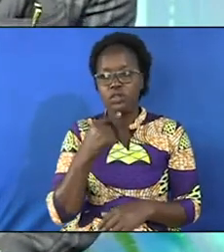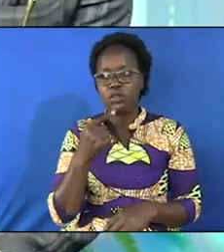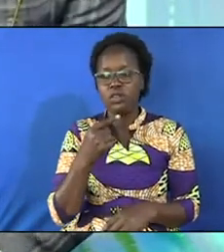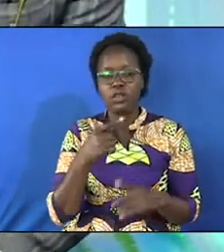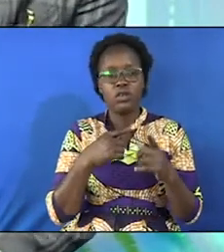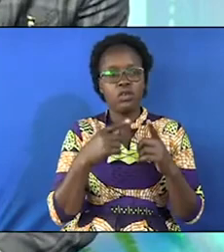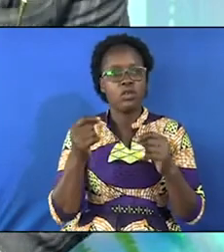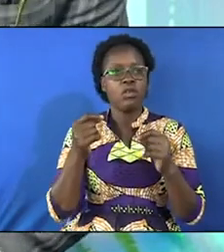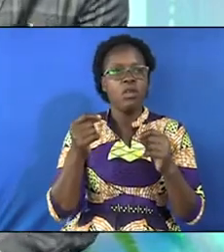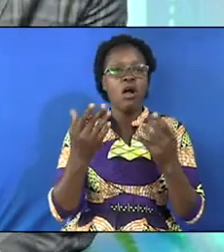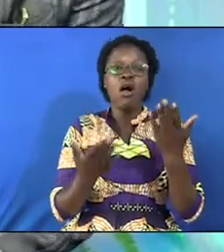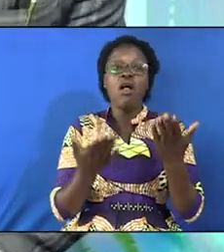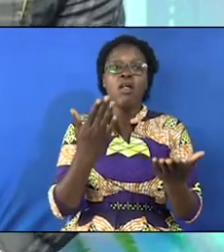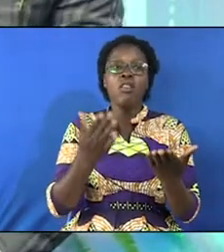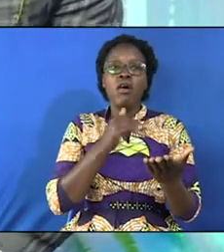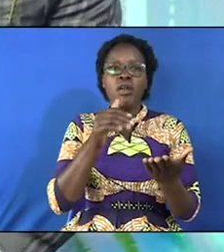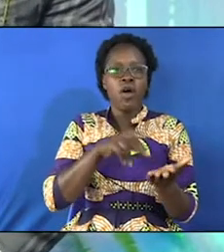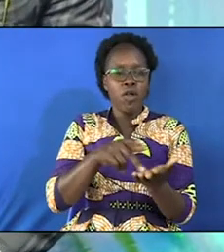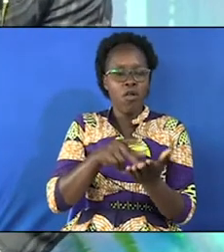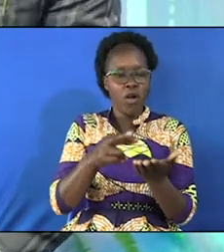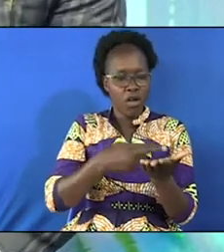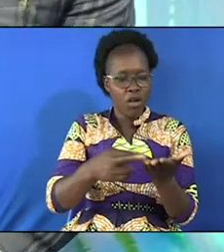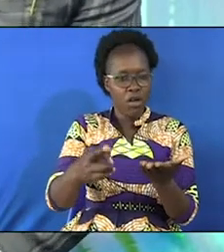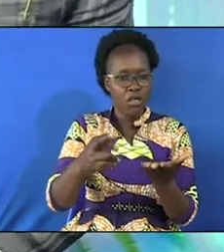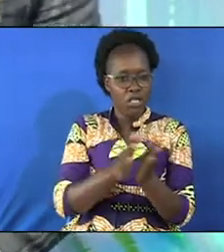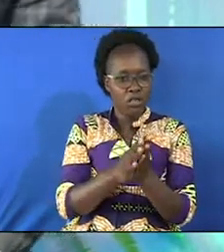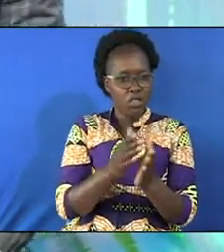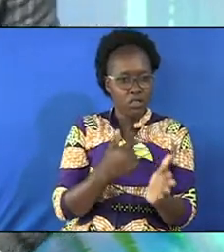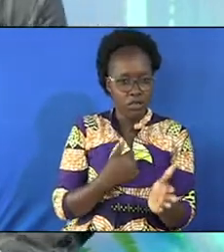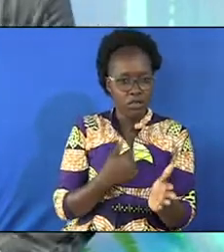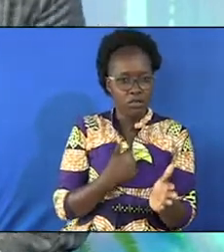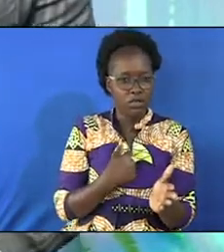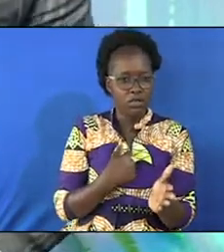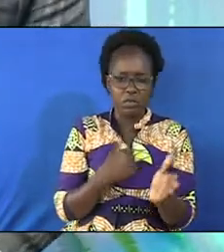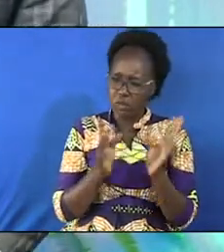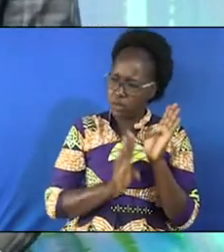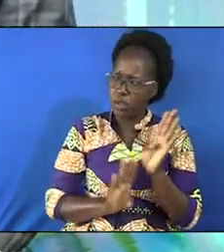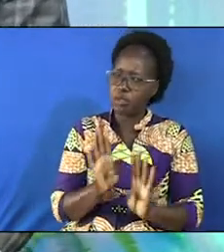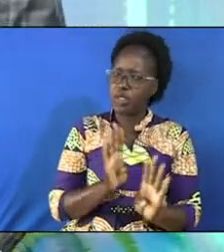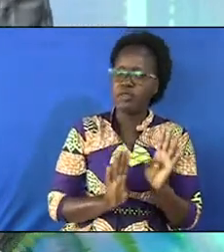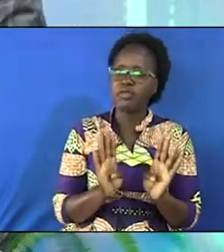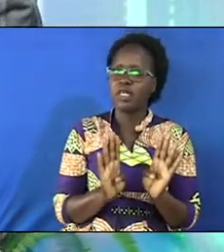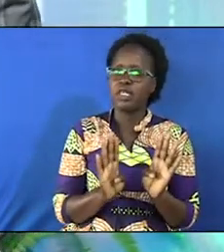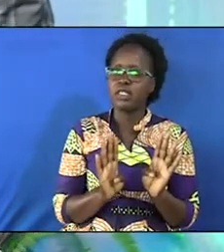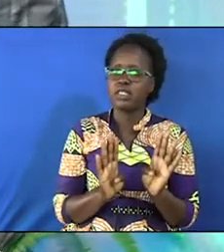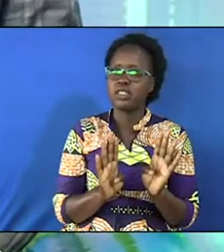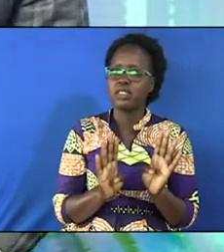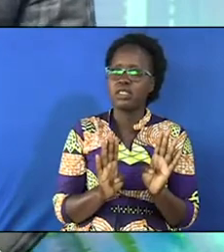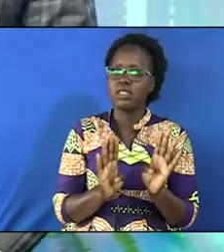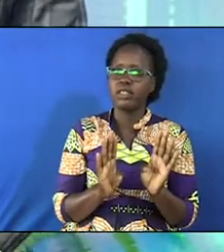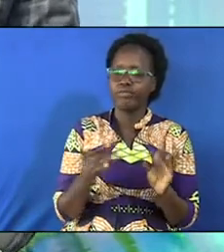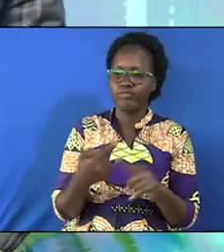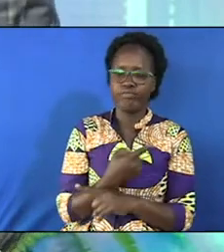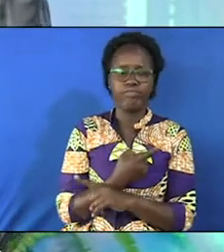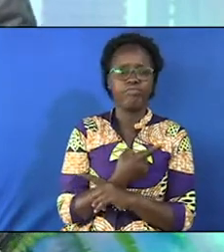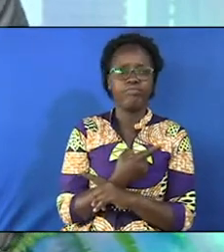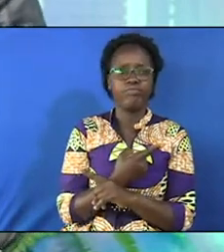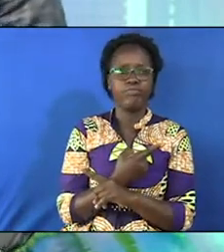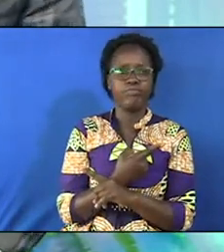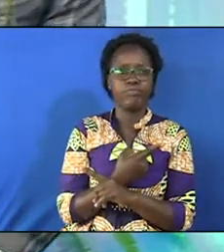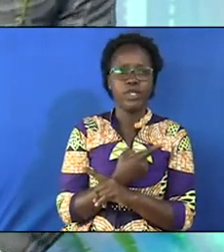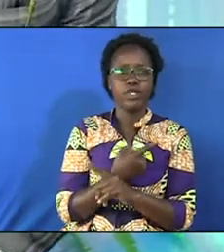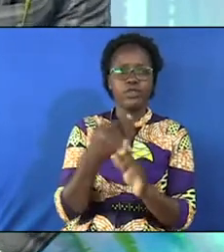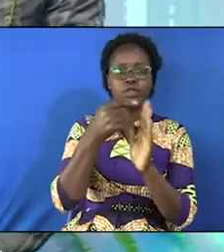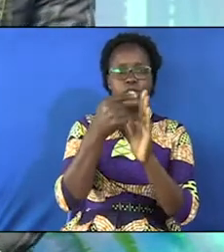though you are not walking righteously with me your behaviors are contrary to the details